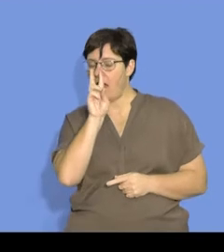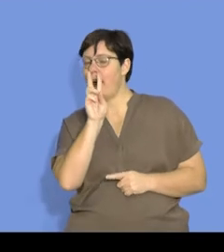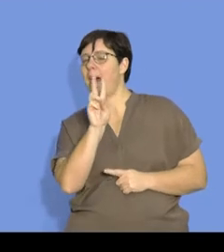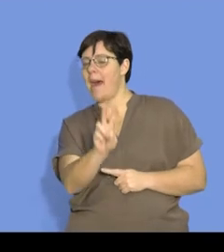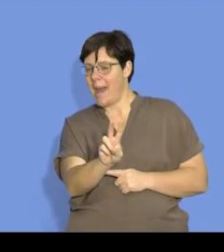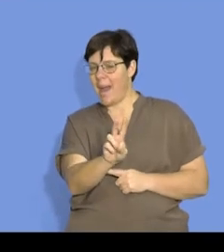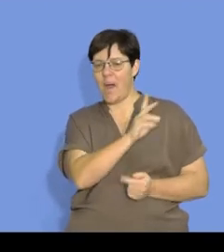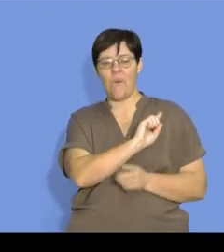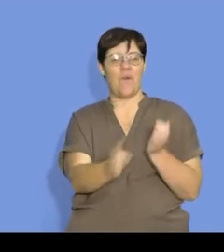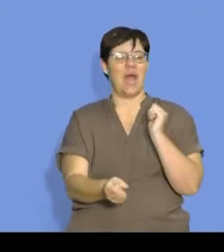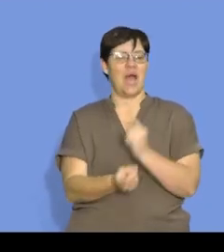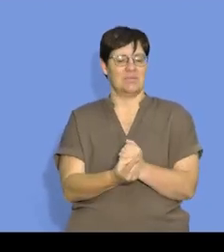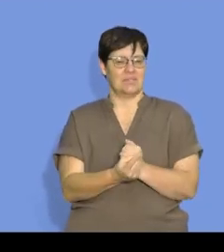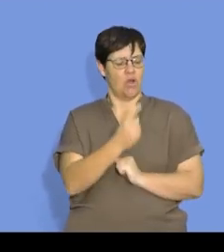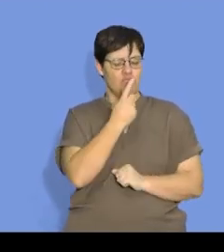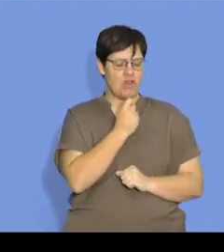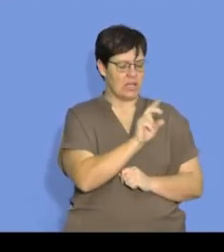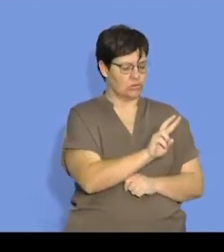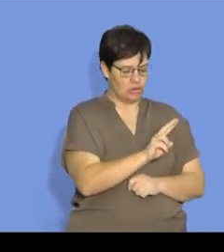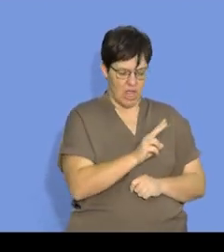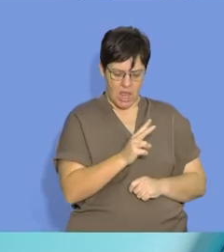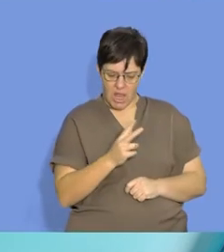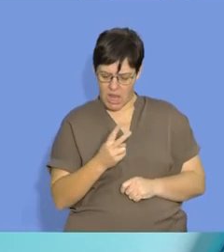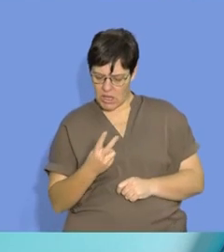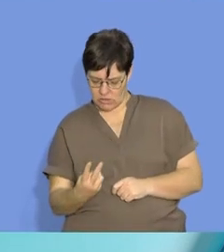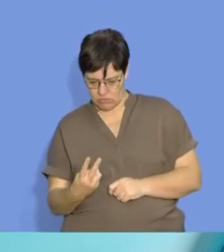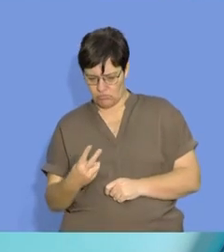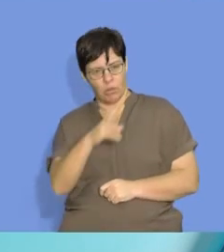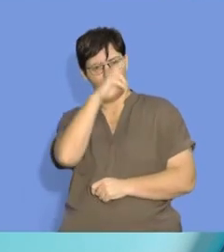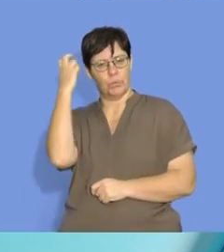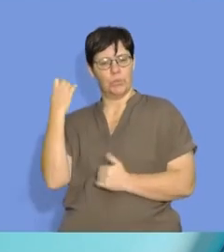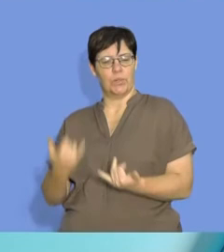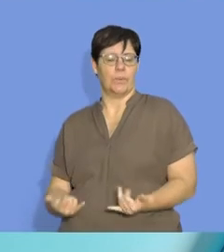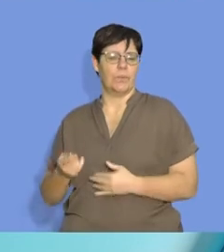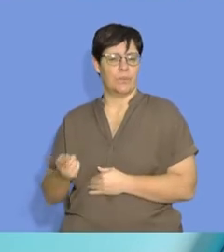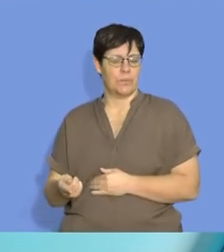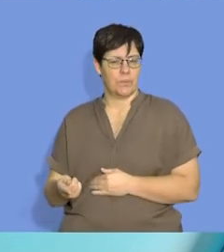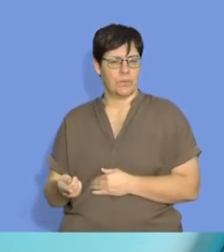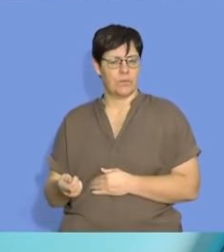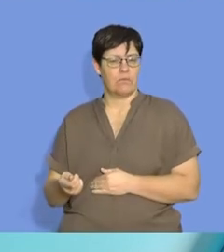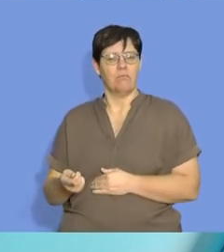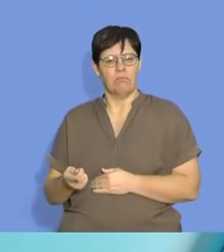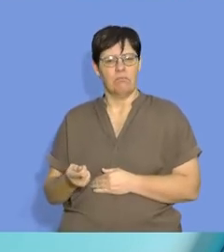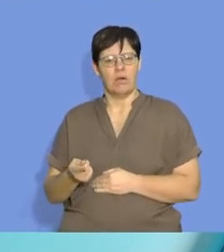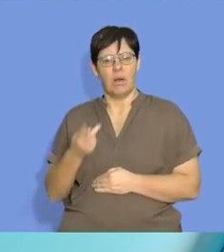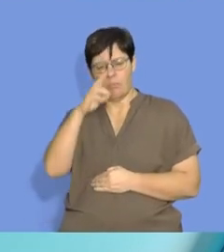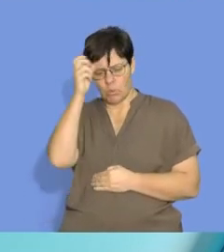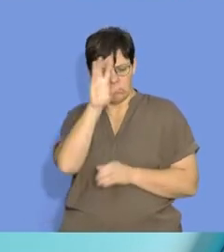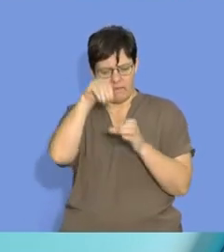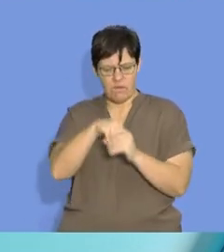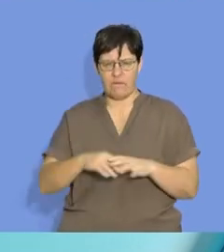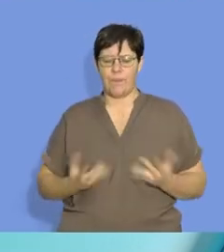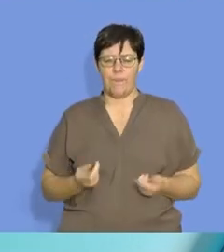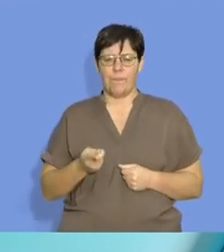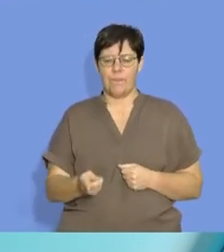can see what happens to the red particle during a reaction, and where the blue particle comes into play,